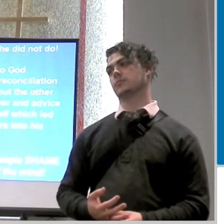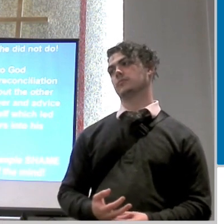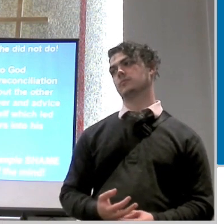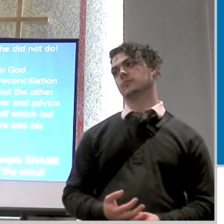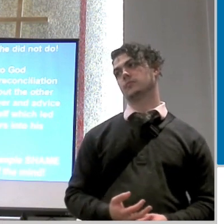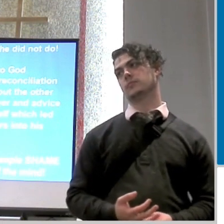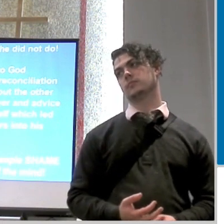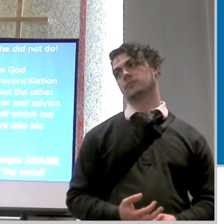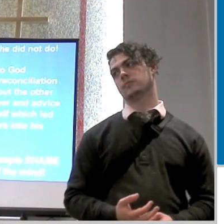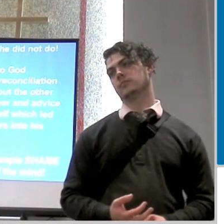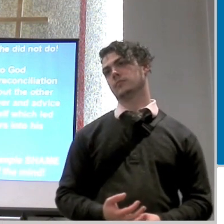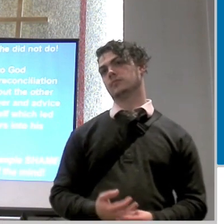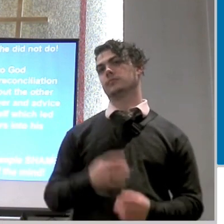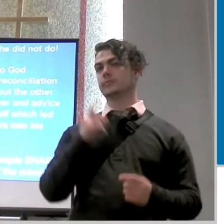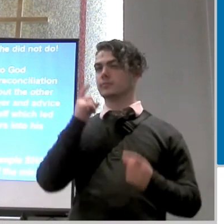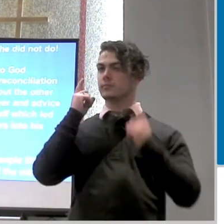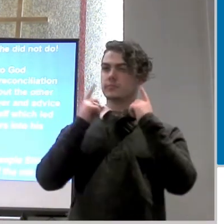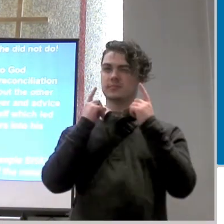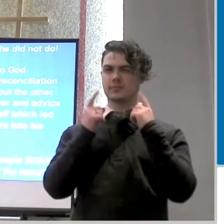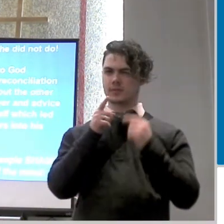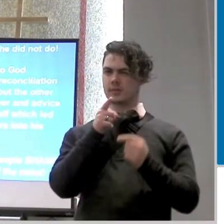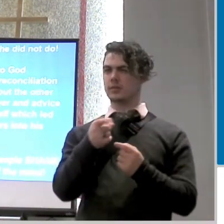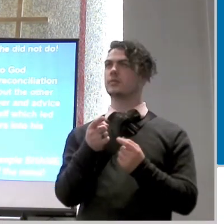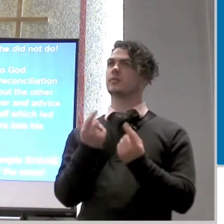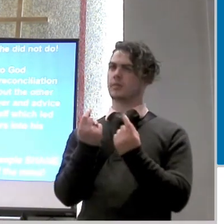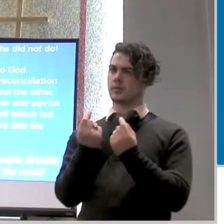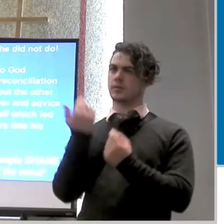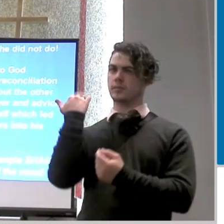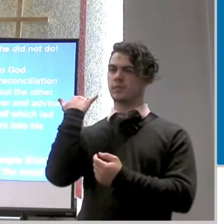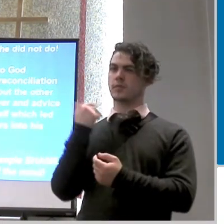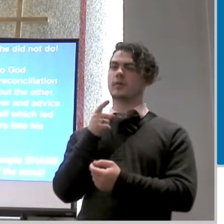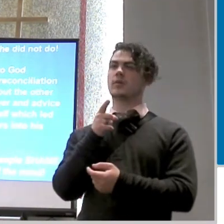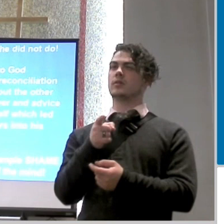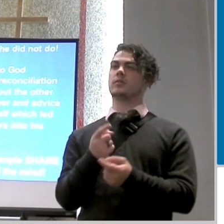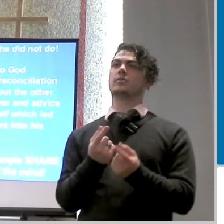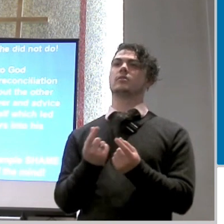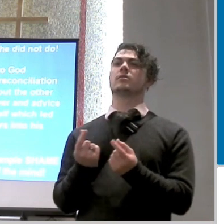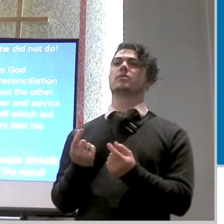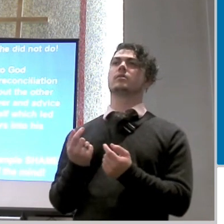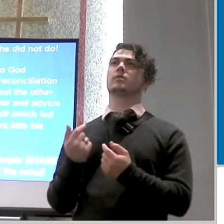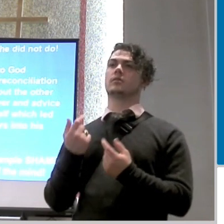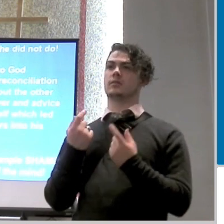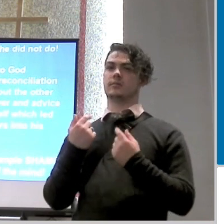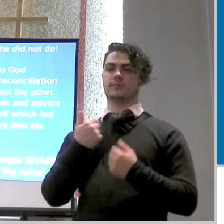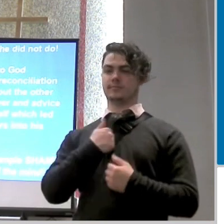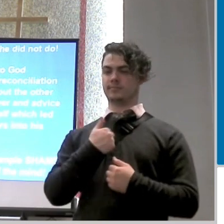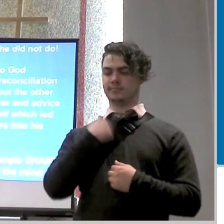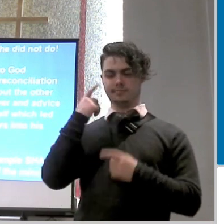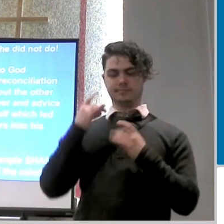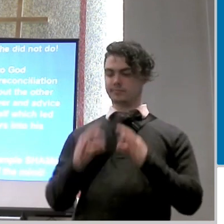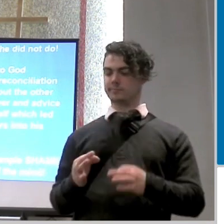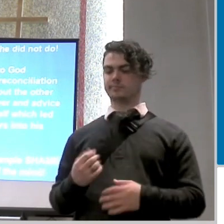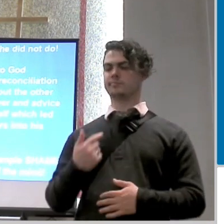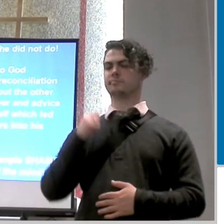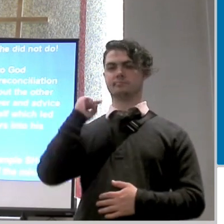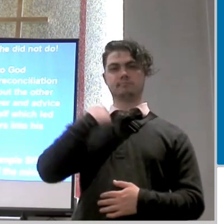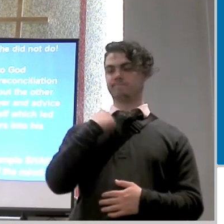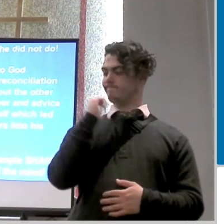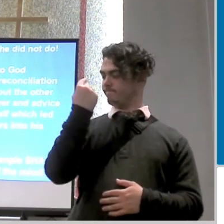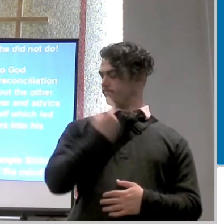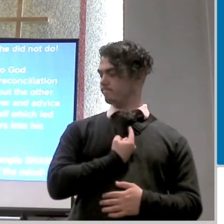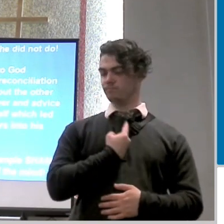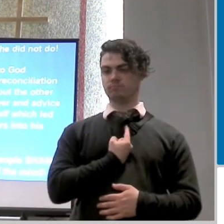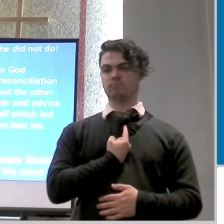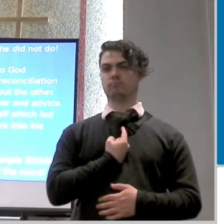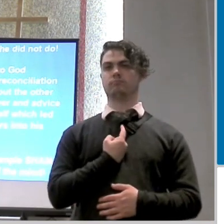about it and you say have i ever done that before and if i've done that before did it put me in a good place or did it